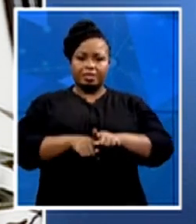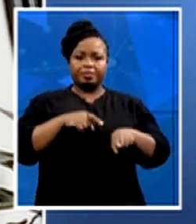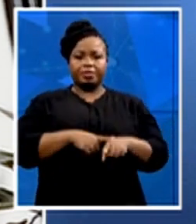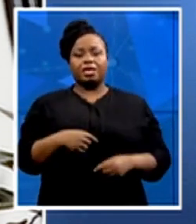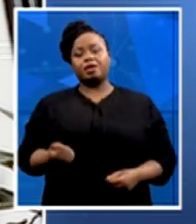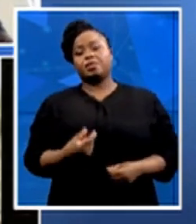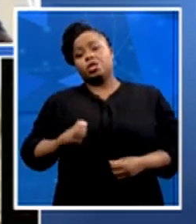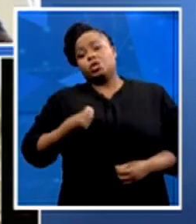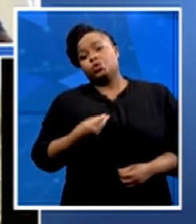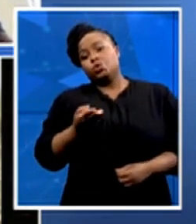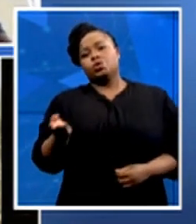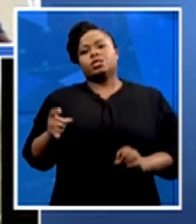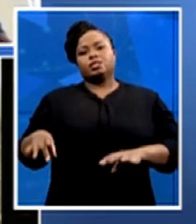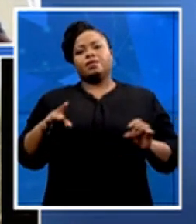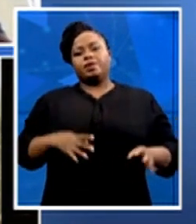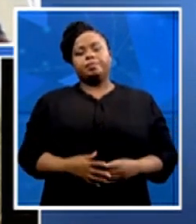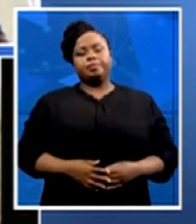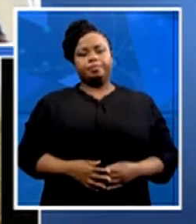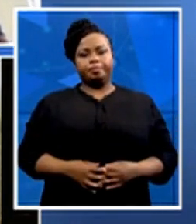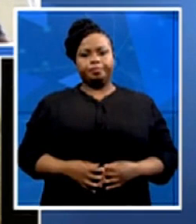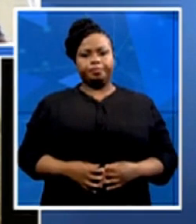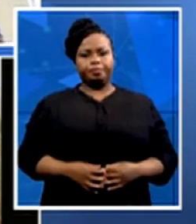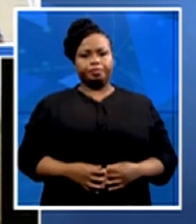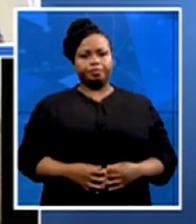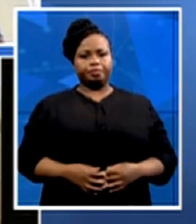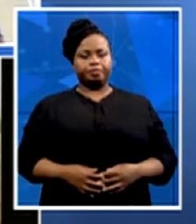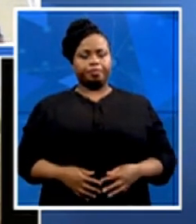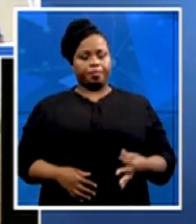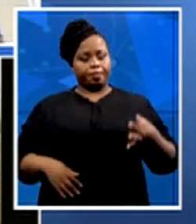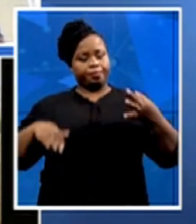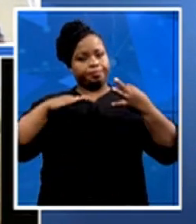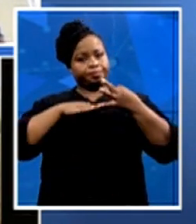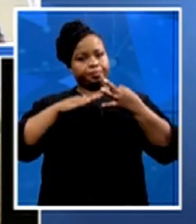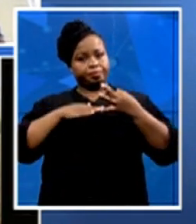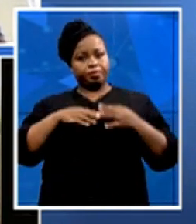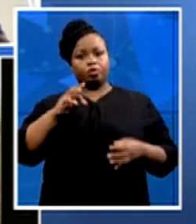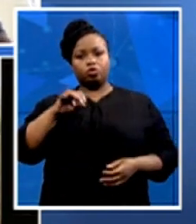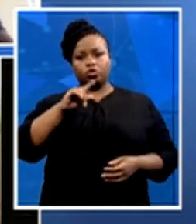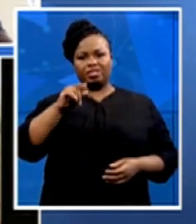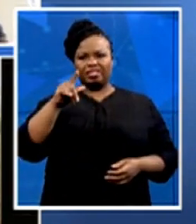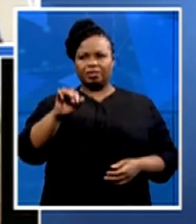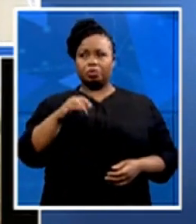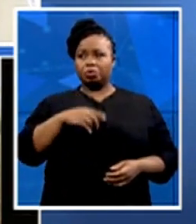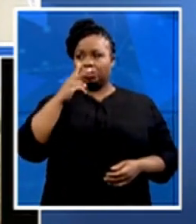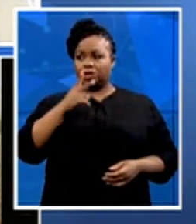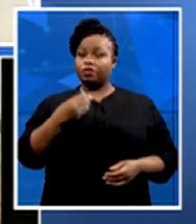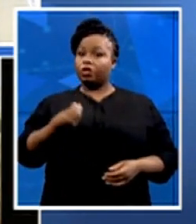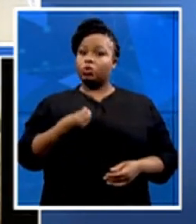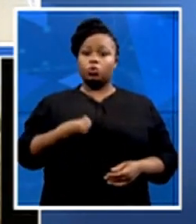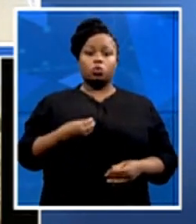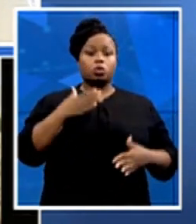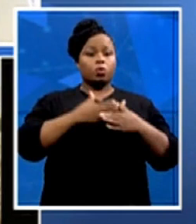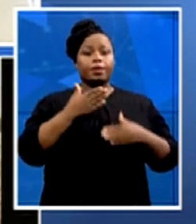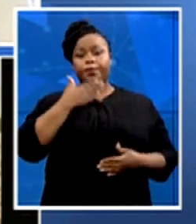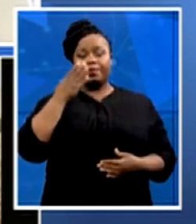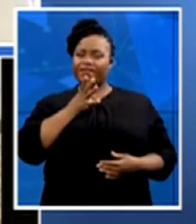Ntokos, see really unacceptable numbers of youth unemployment and also indicating